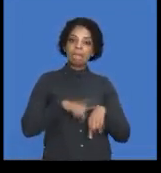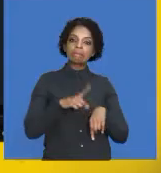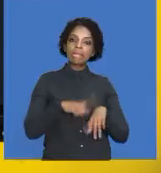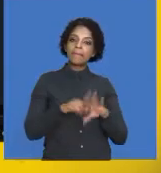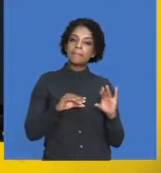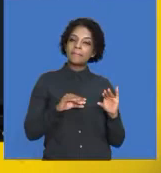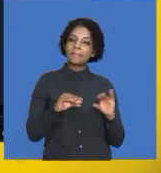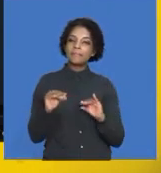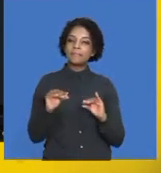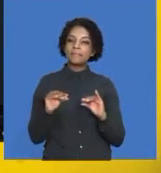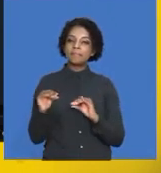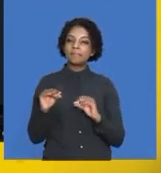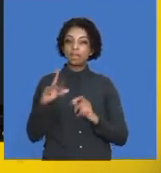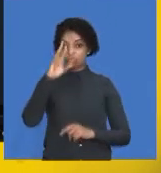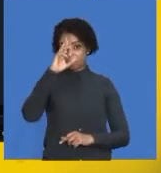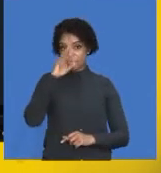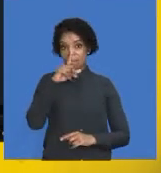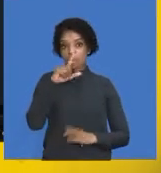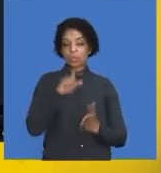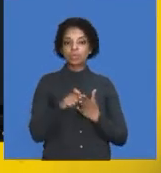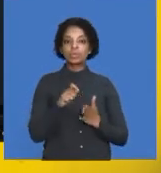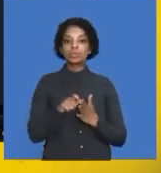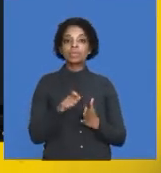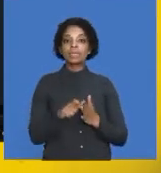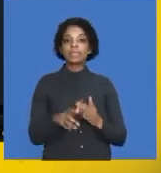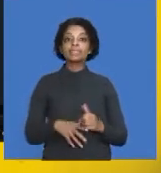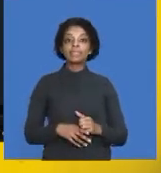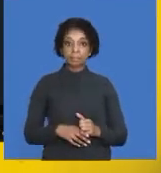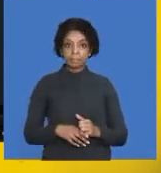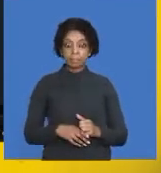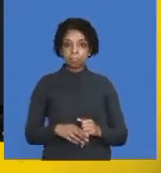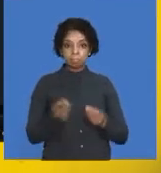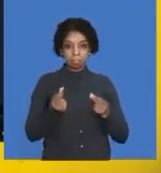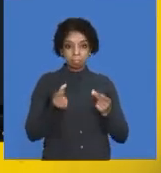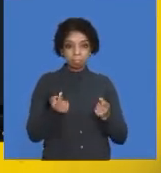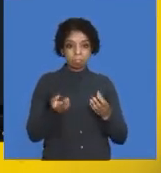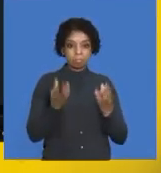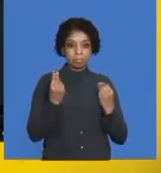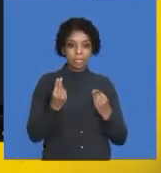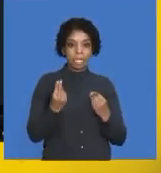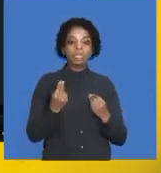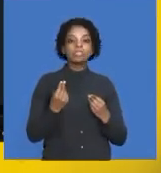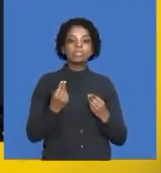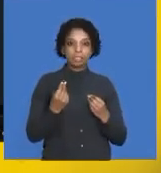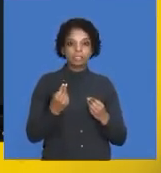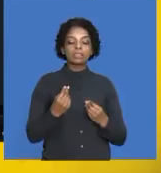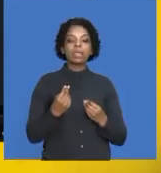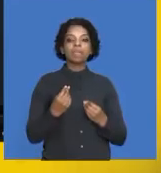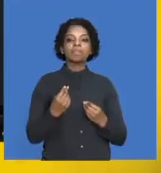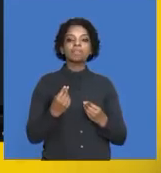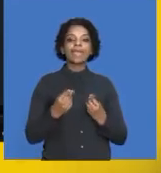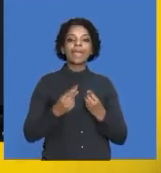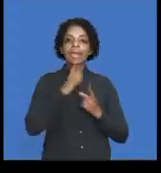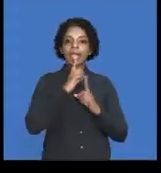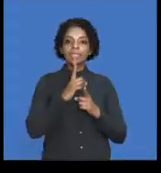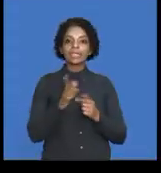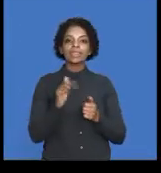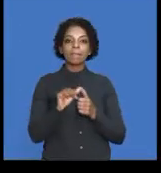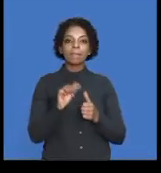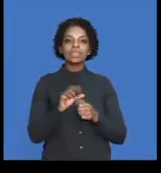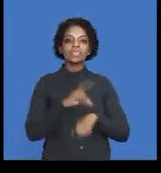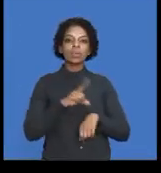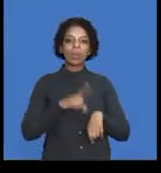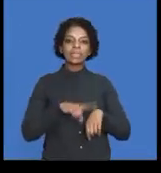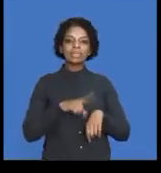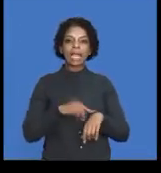time because remember you're writing against the clock. And therefore, the quicker you get to your answer, the better. But you could also do this. Work